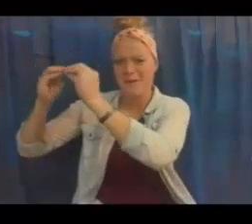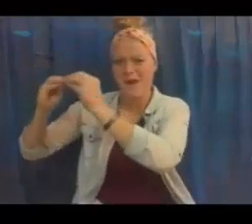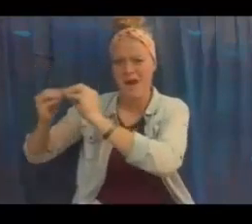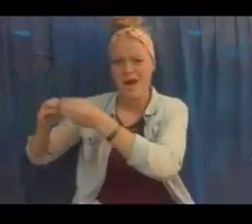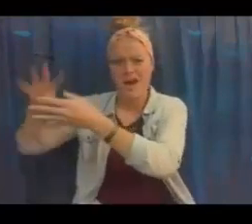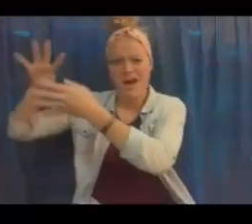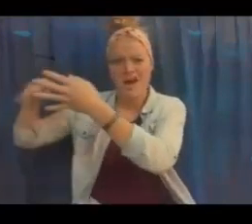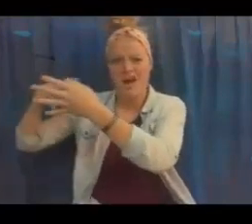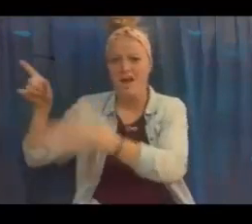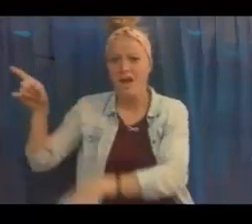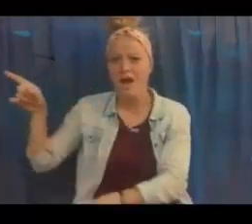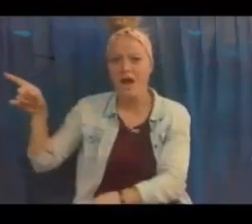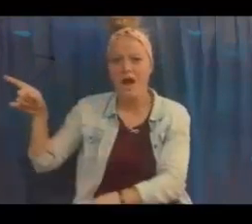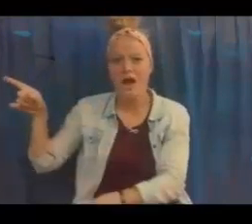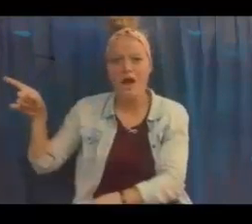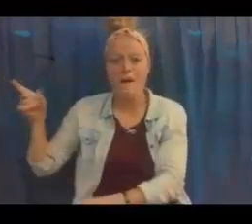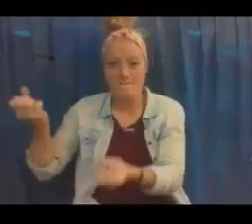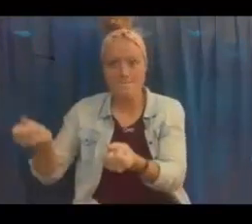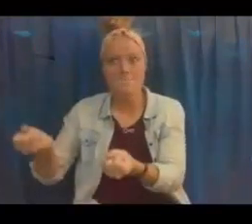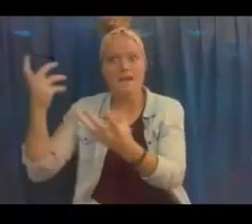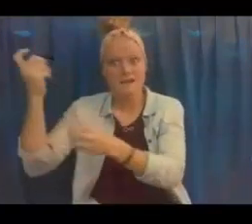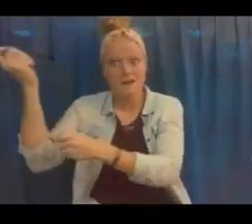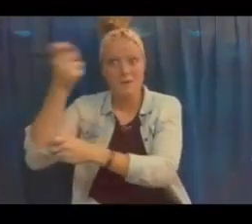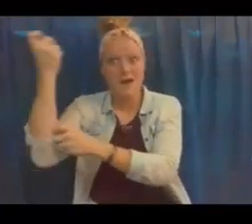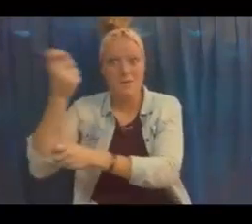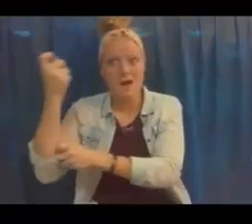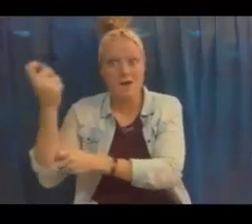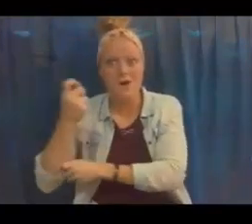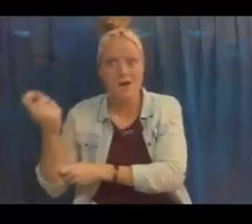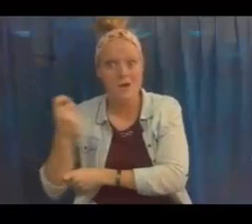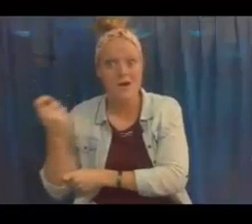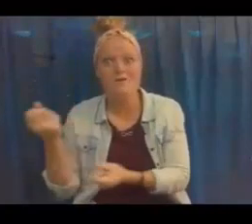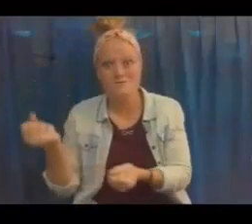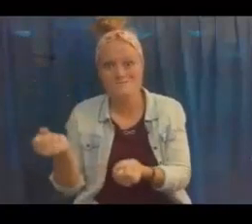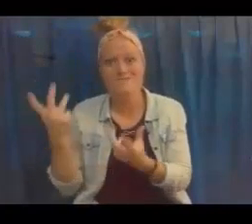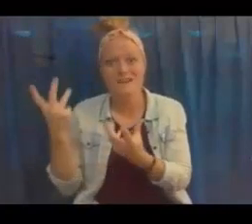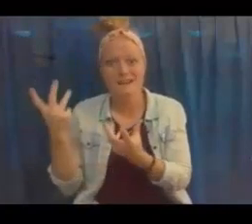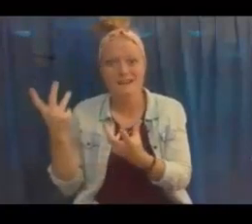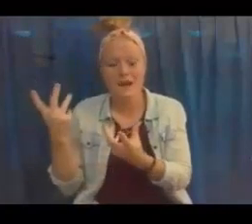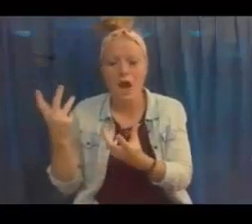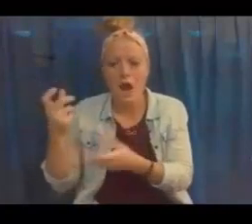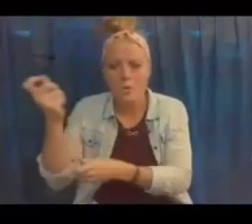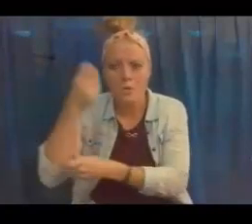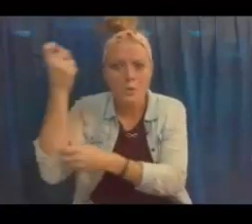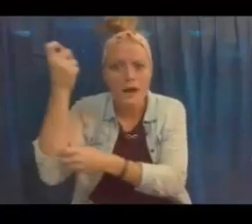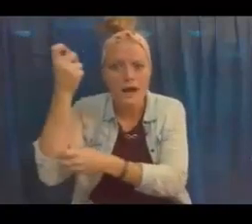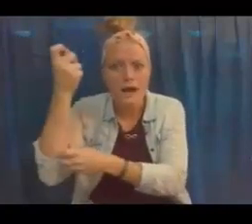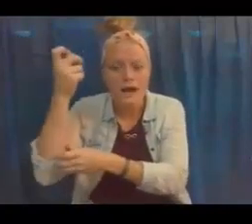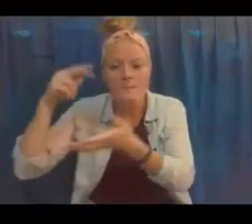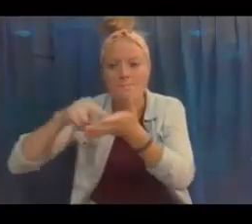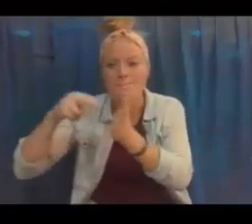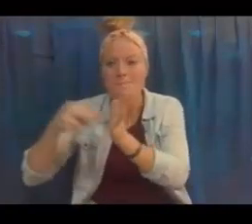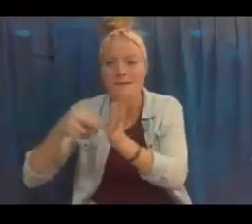He's got a fast car. Ooh, what are those numbers over there? He won a lot of times.